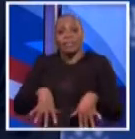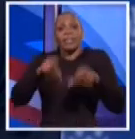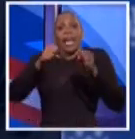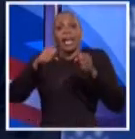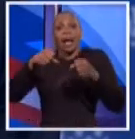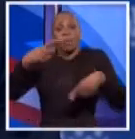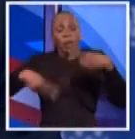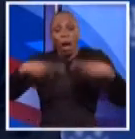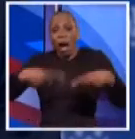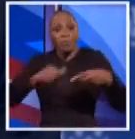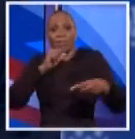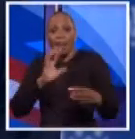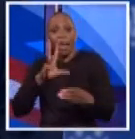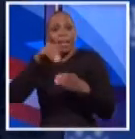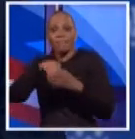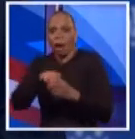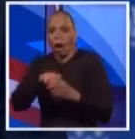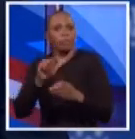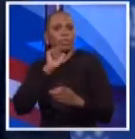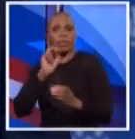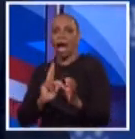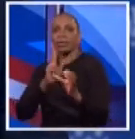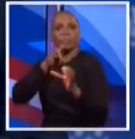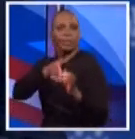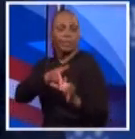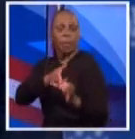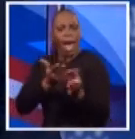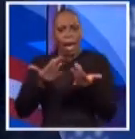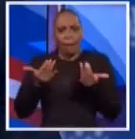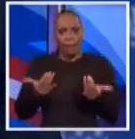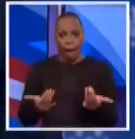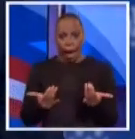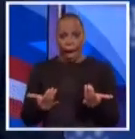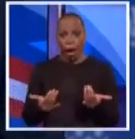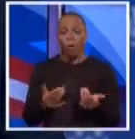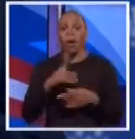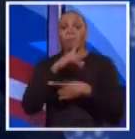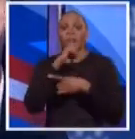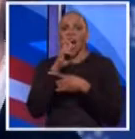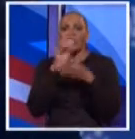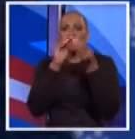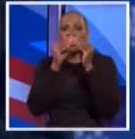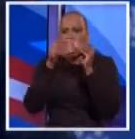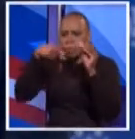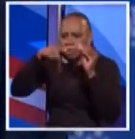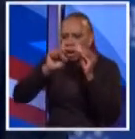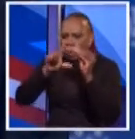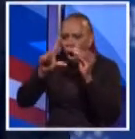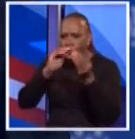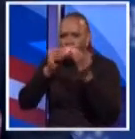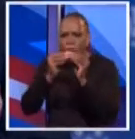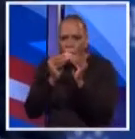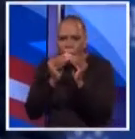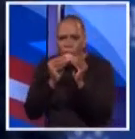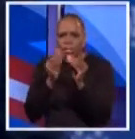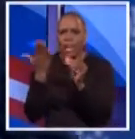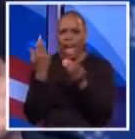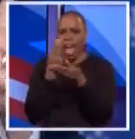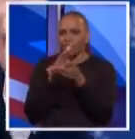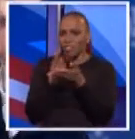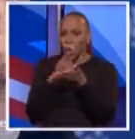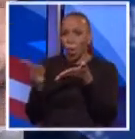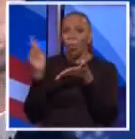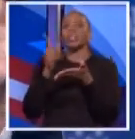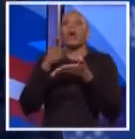to do with, you did not participate, and now because you're looking at your poll numbers, you need an issue in the last few weeks. So what do we do?